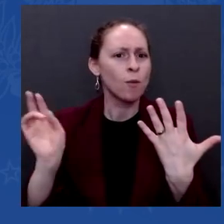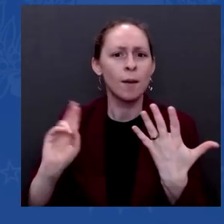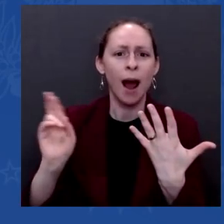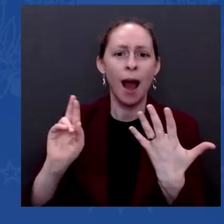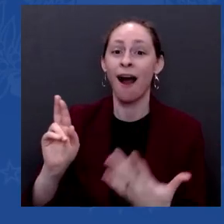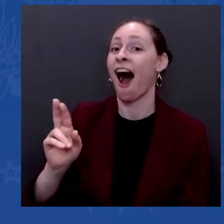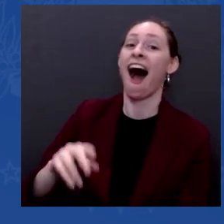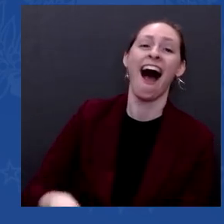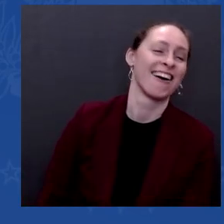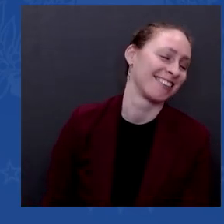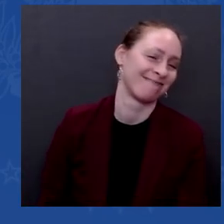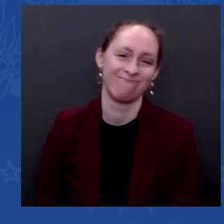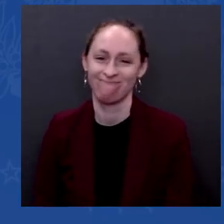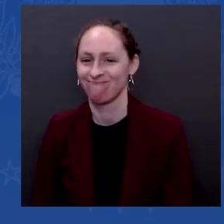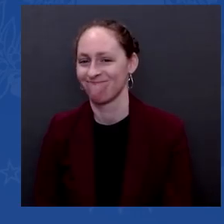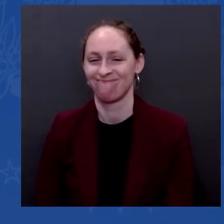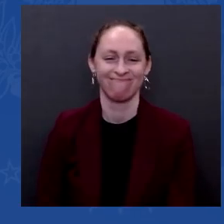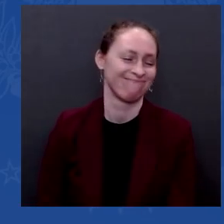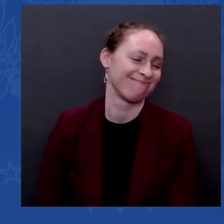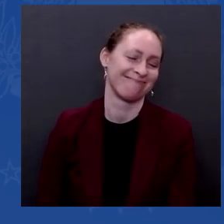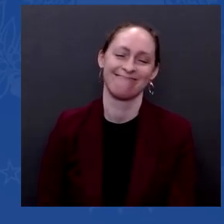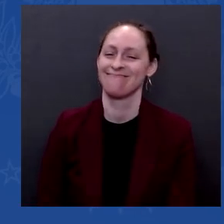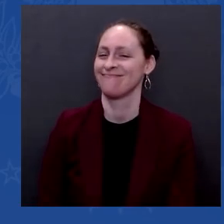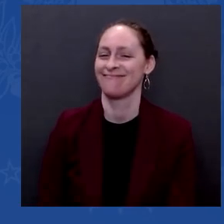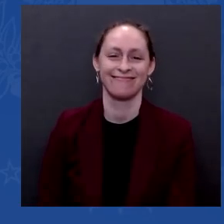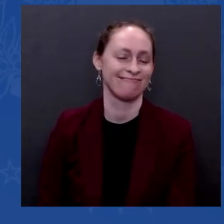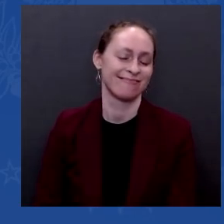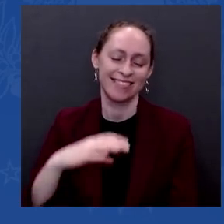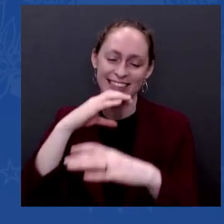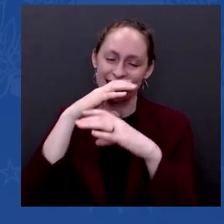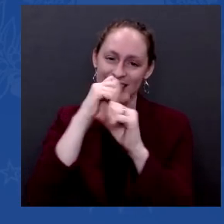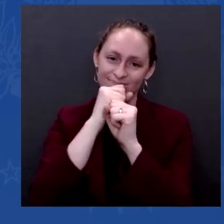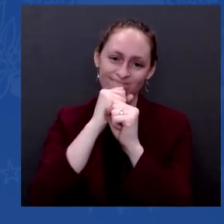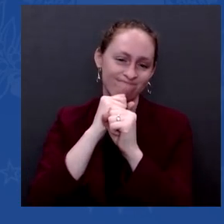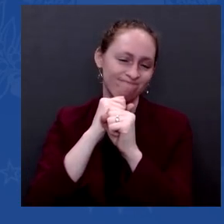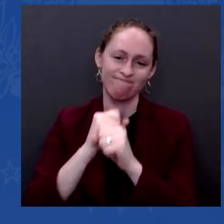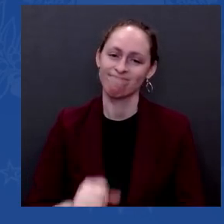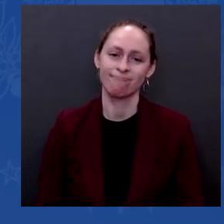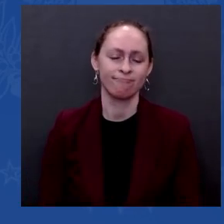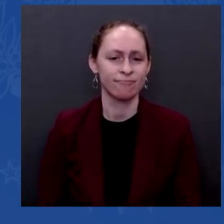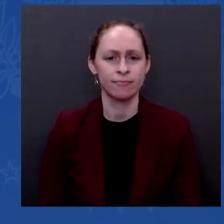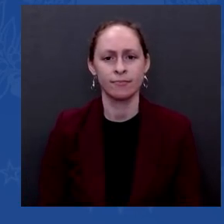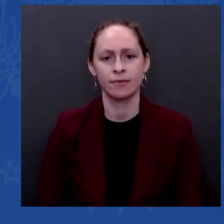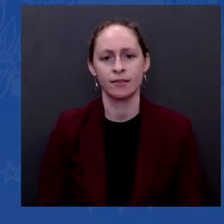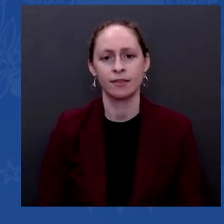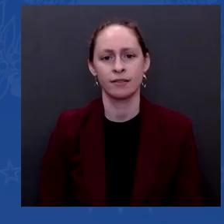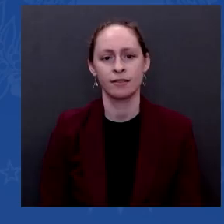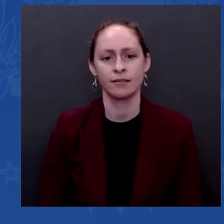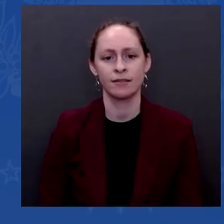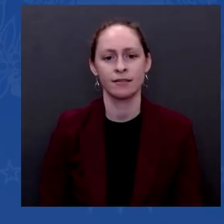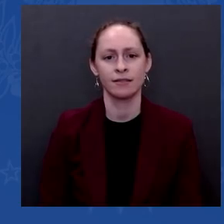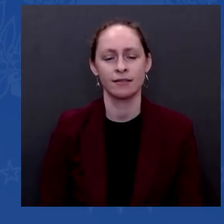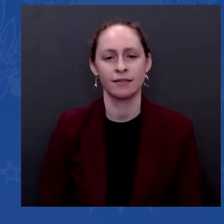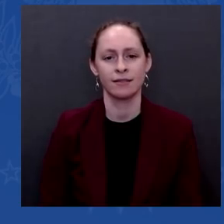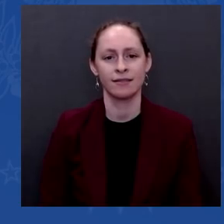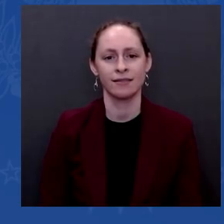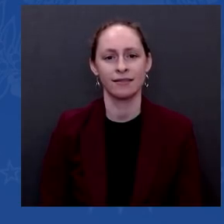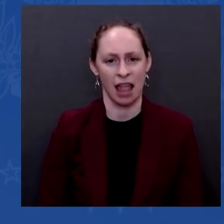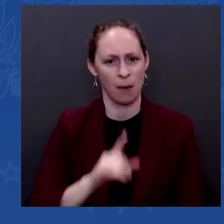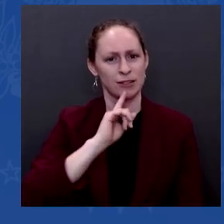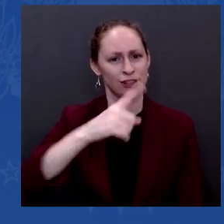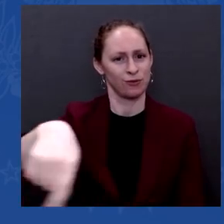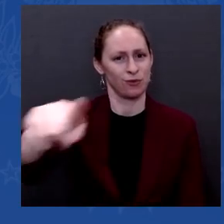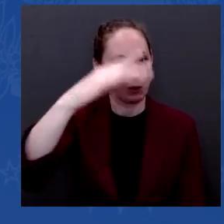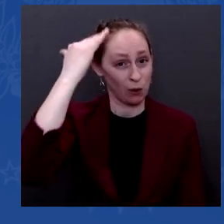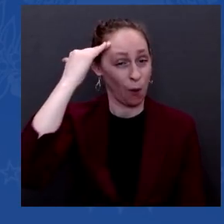I maintain confidentiality. But I'm sure you've spoken to some. On voting rights, sir, at your first press